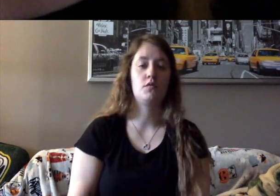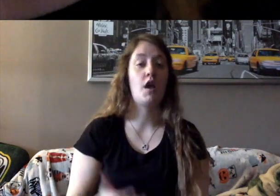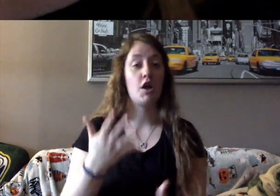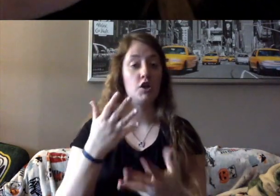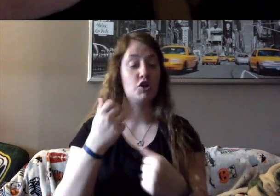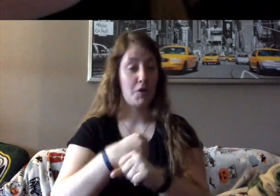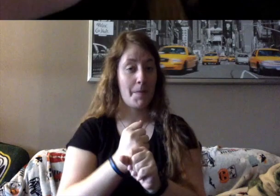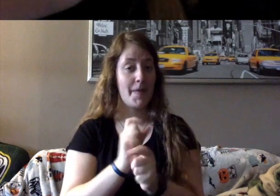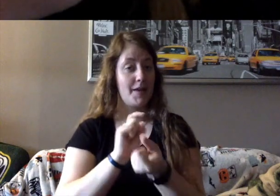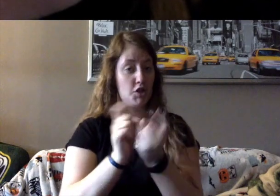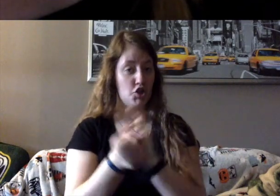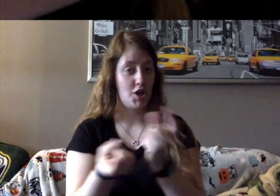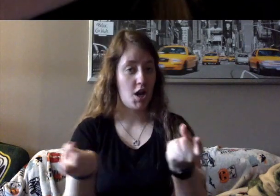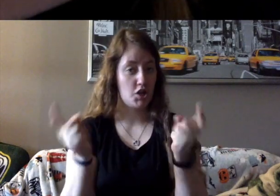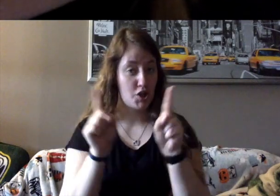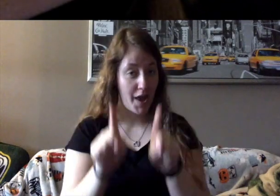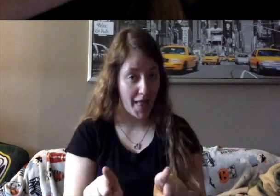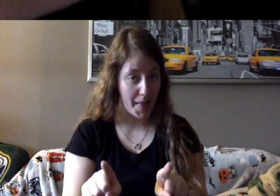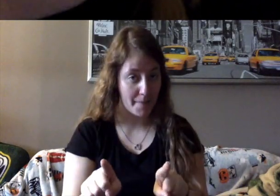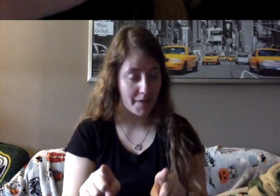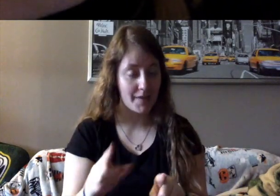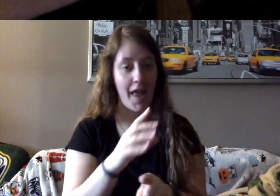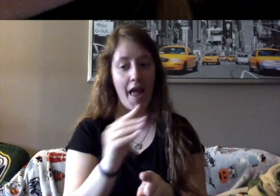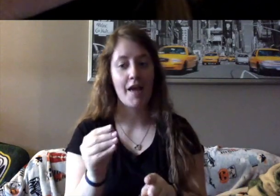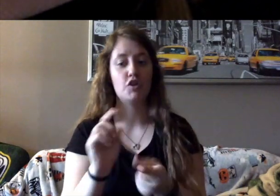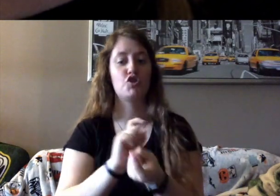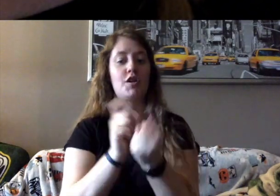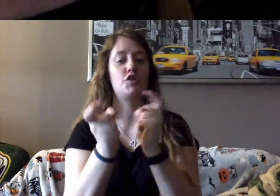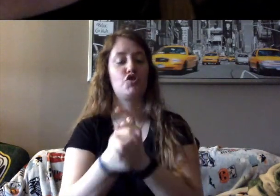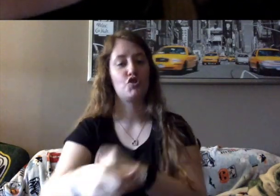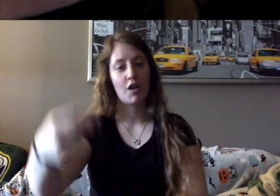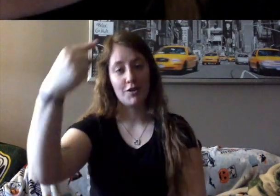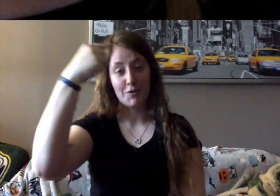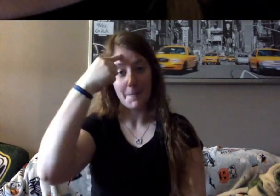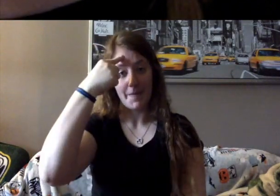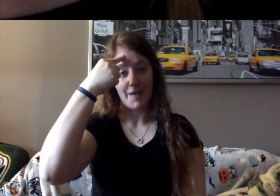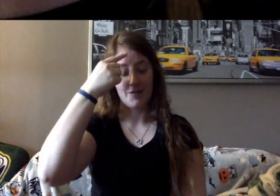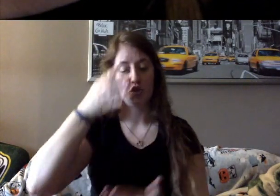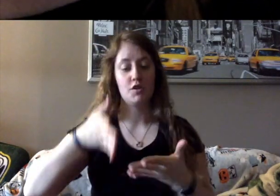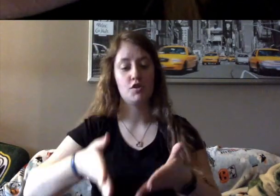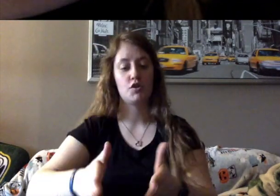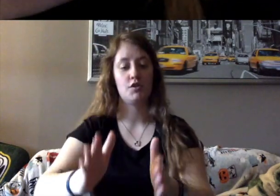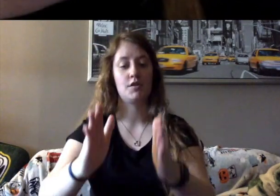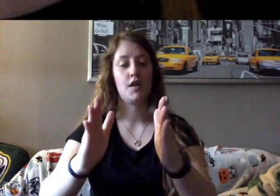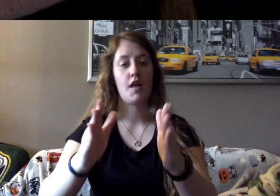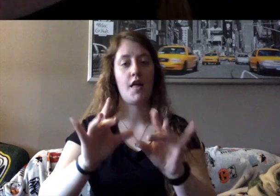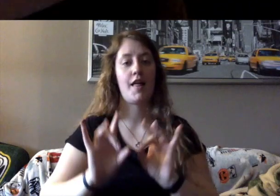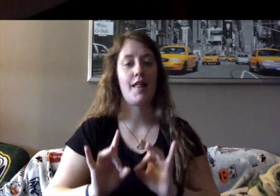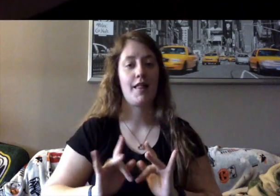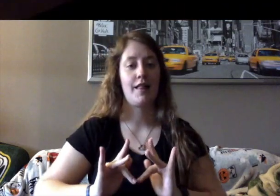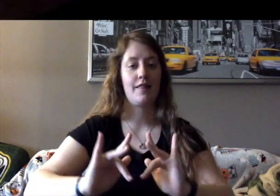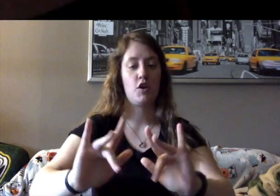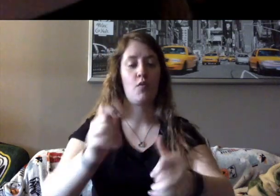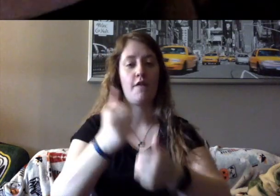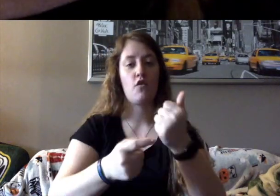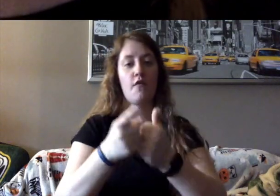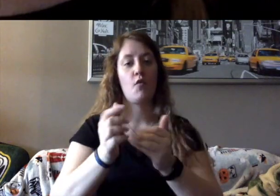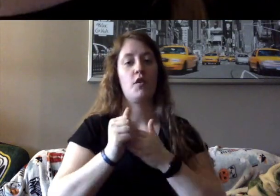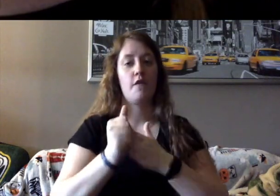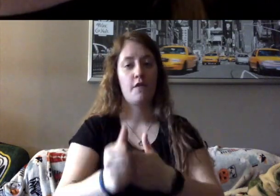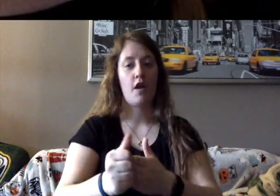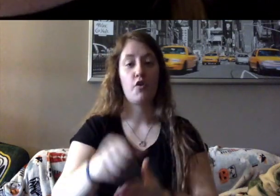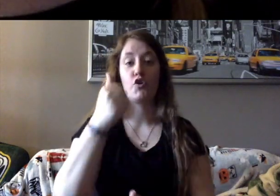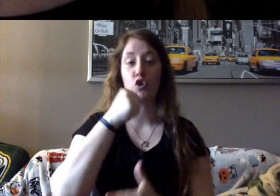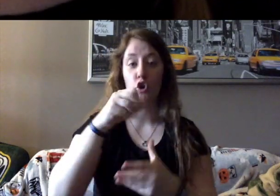changed minds. She has cleared a path for everyone to follow in her footsteps. Girls in college, women